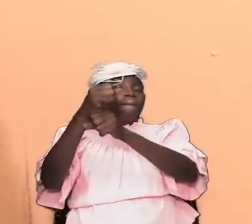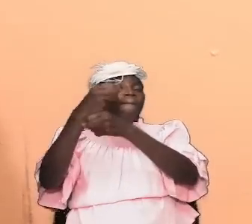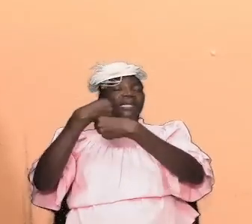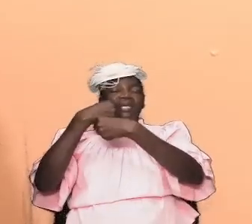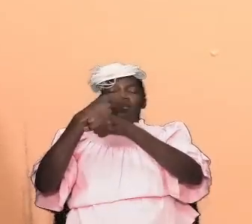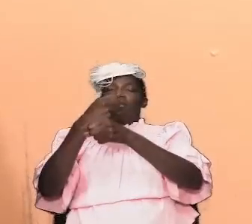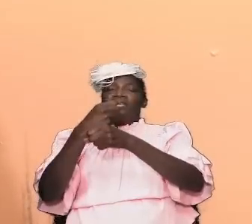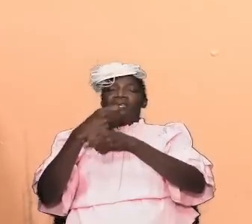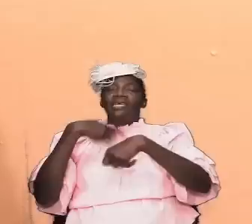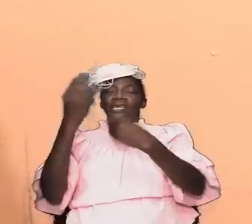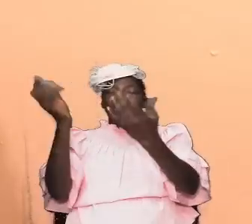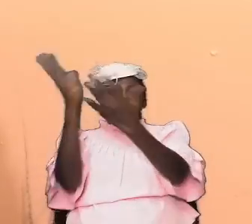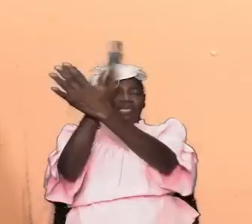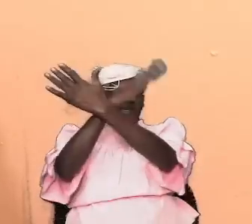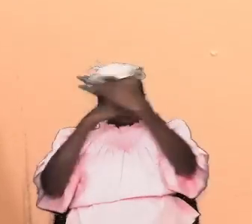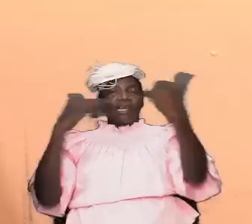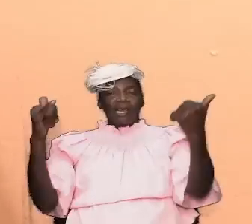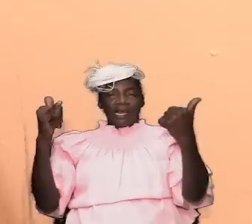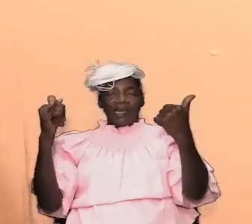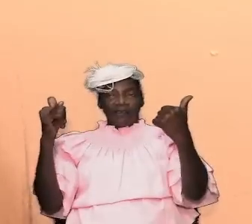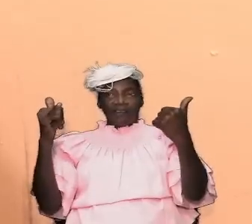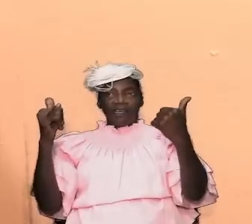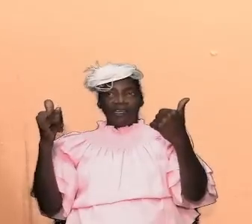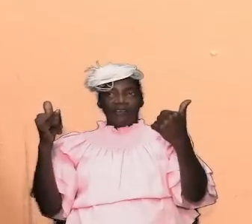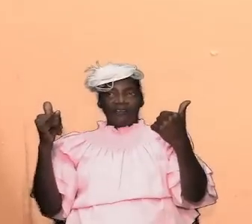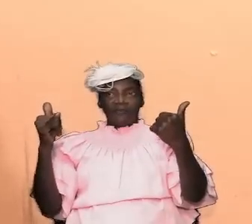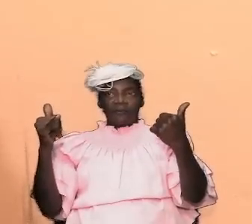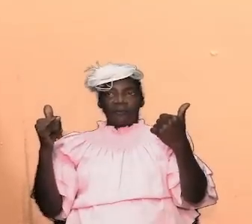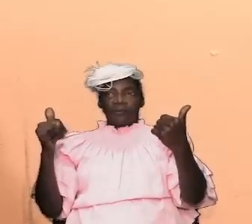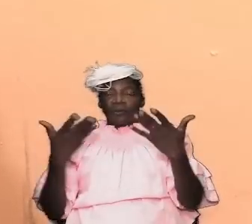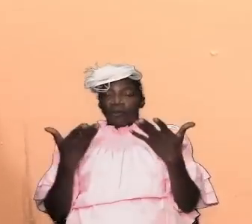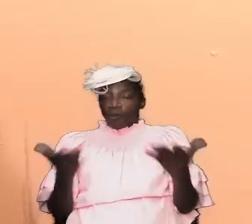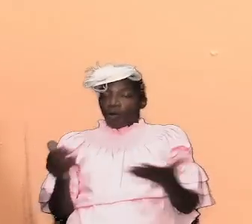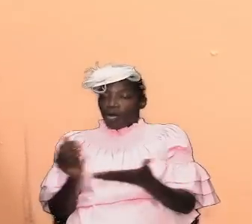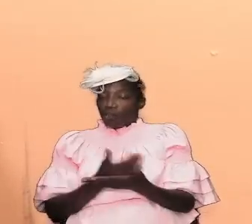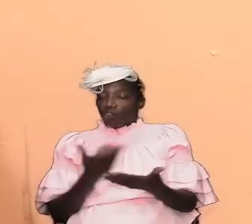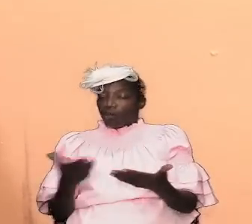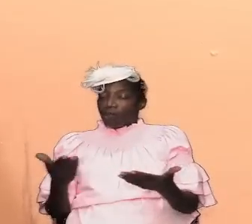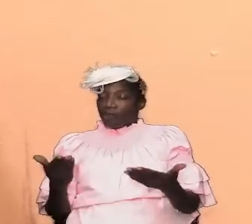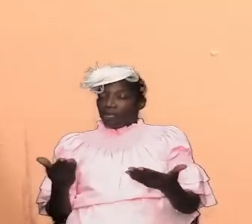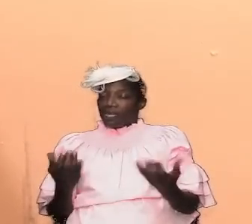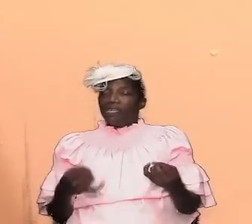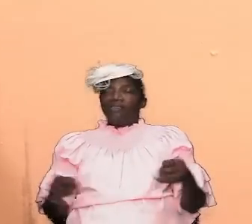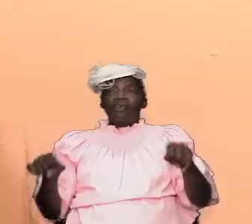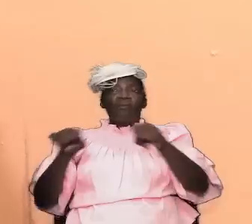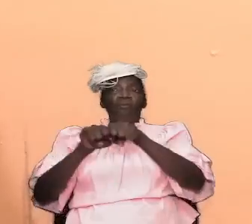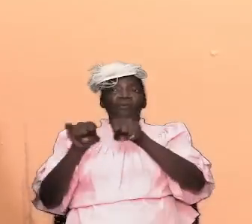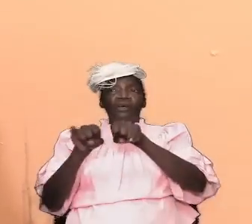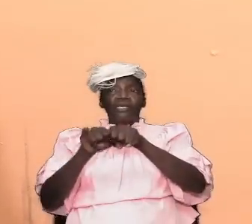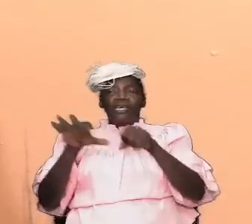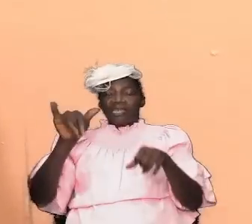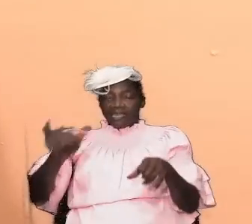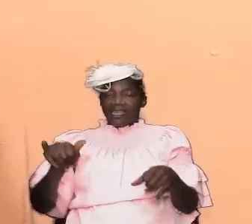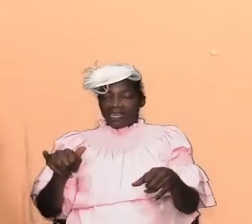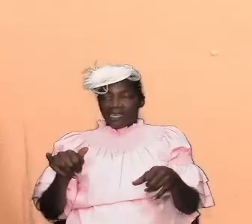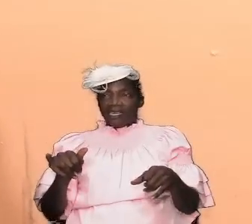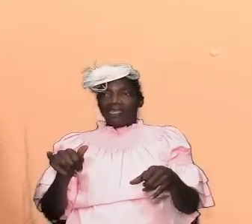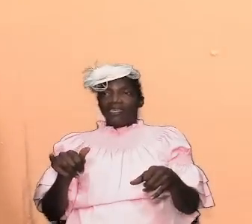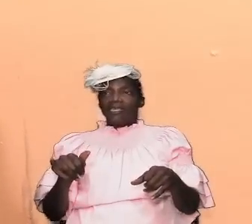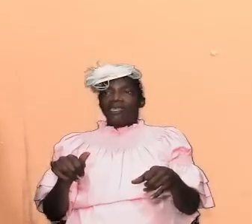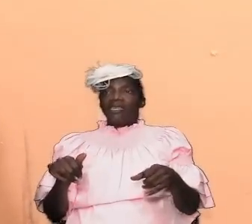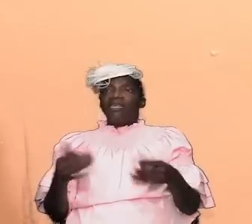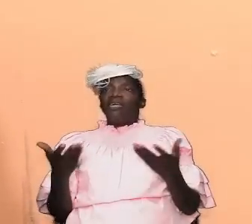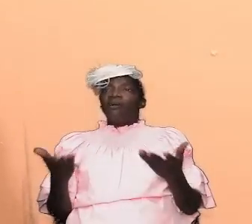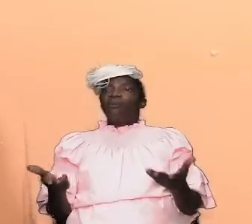new jerusalem and into the eternal life beyond and once something is fundamental to that extent there